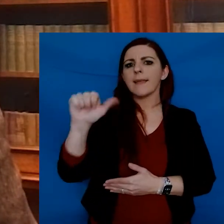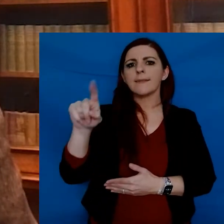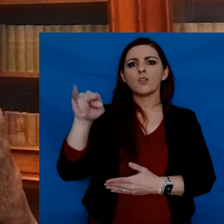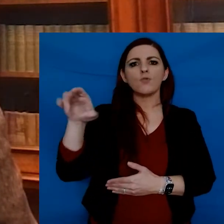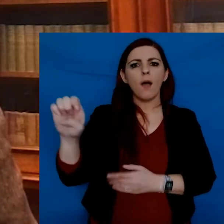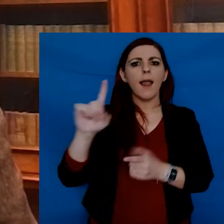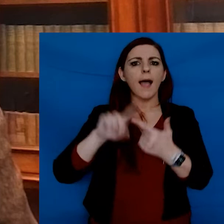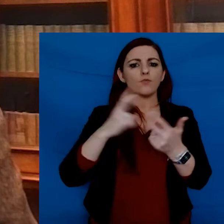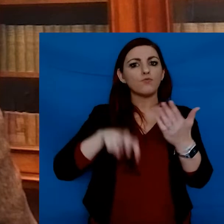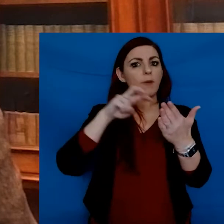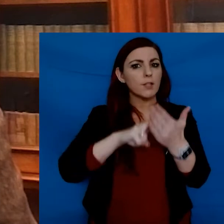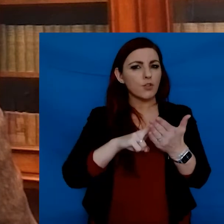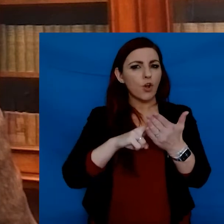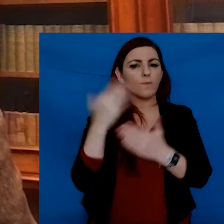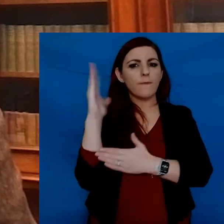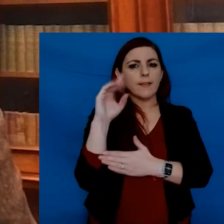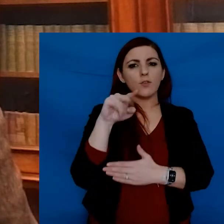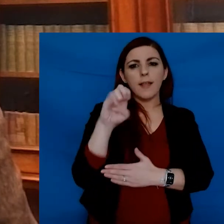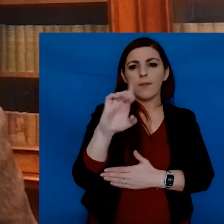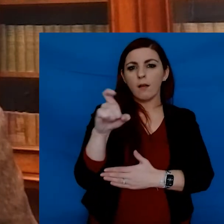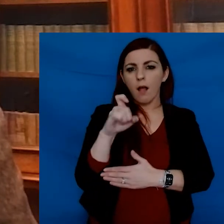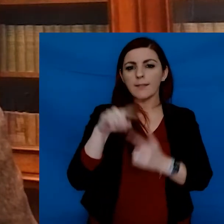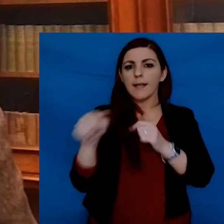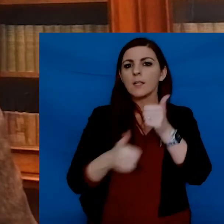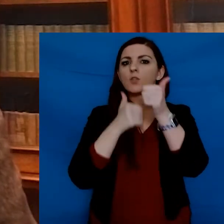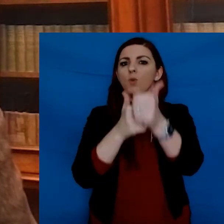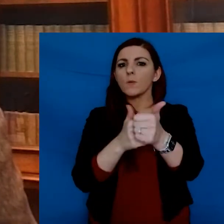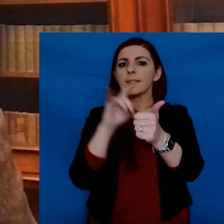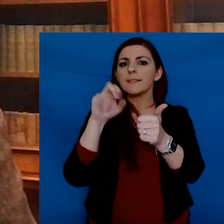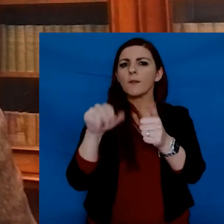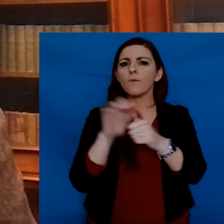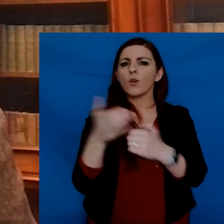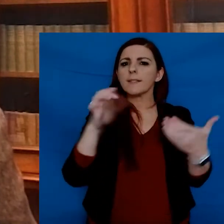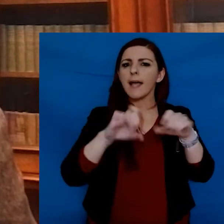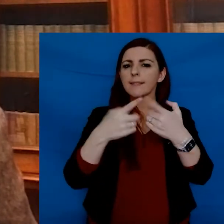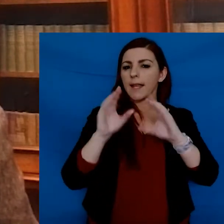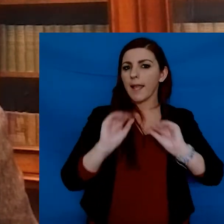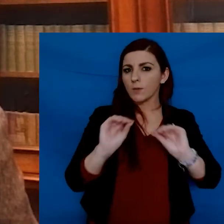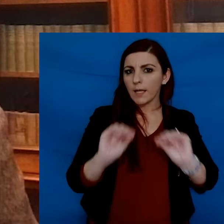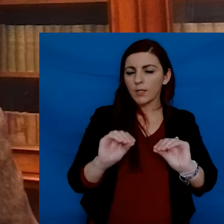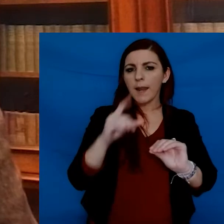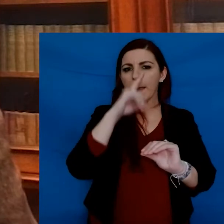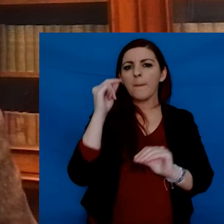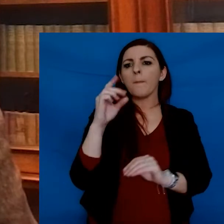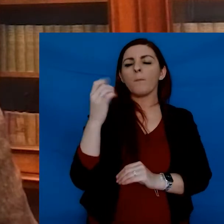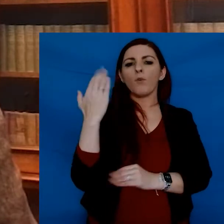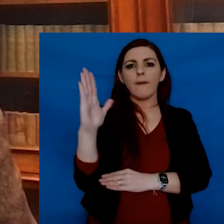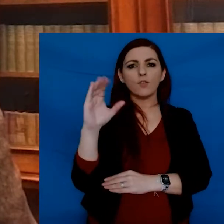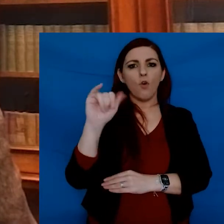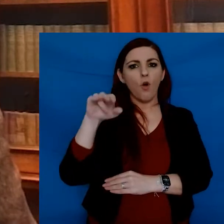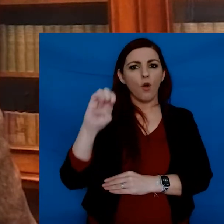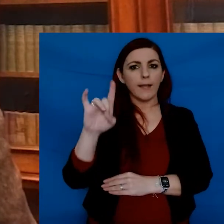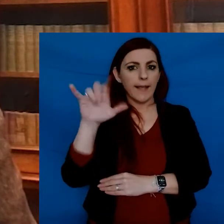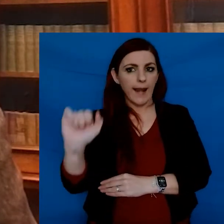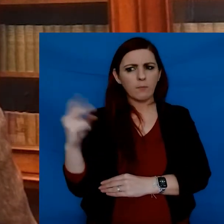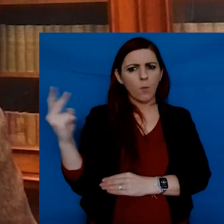Doyle, and then to our Registrar, Professor Neville Cox, and the Associate Dean of Undergraduate Science Education, Professor Anya Kelly, who will